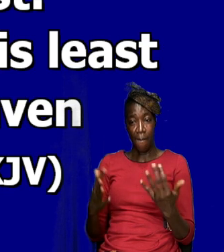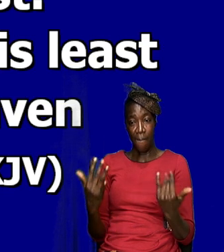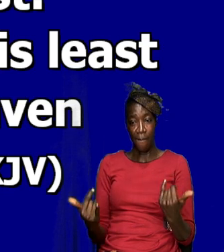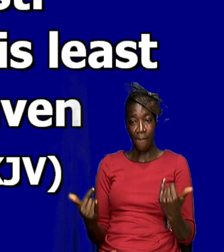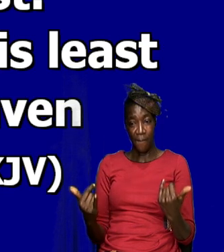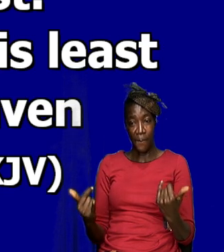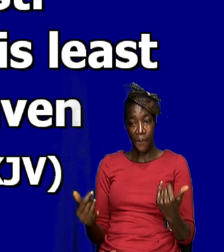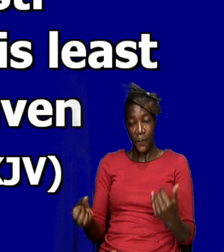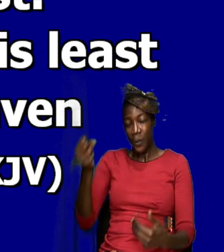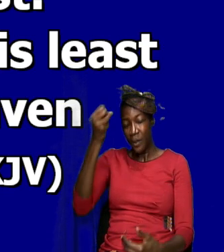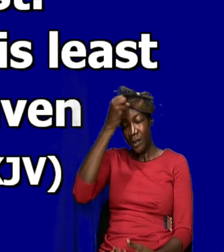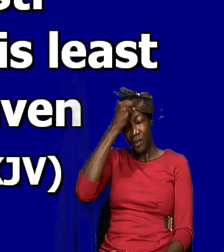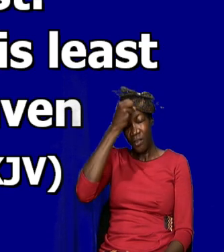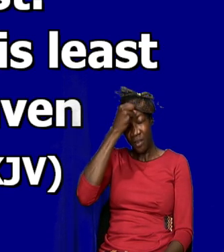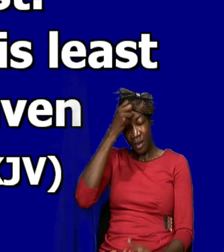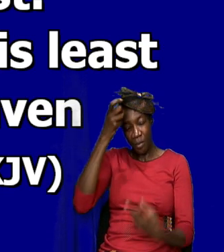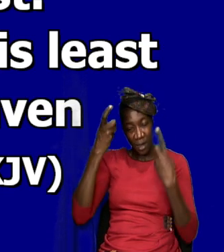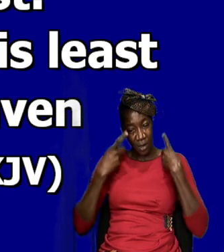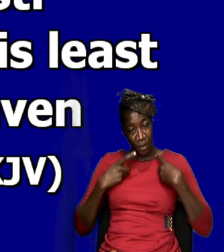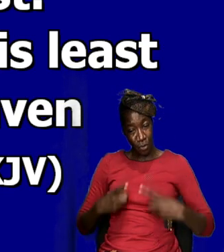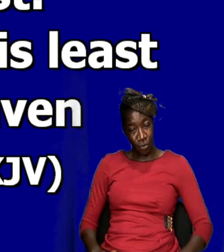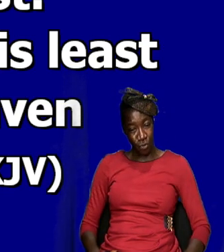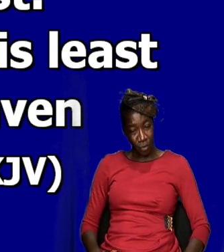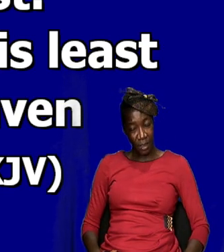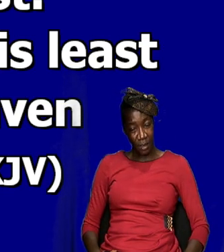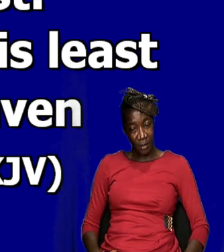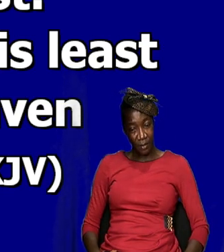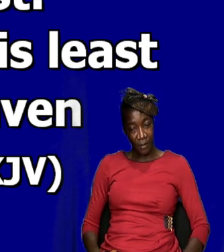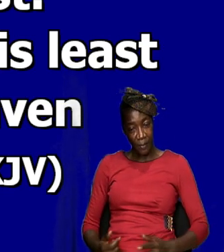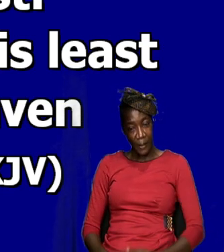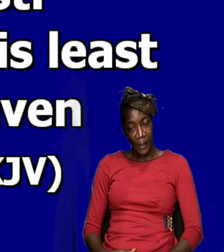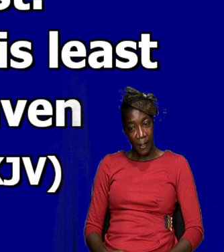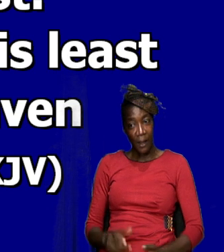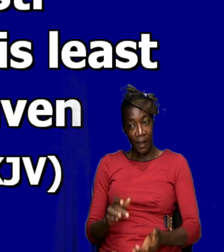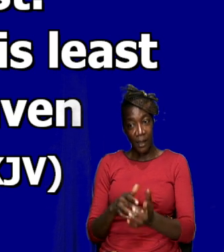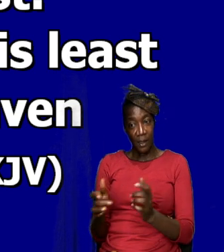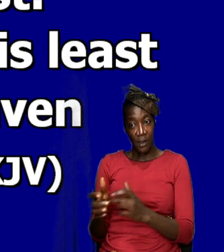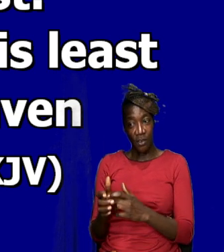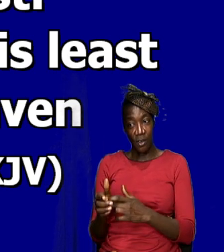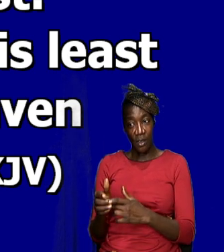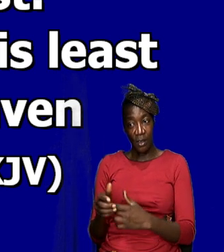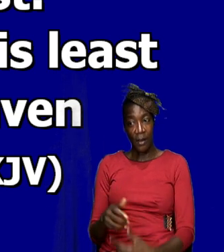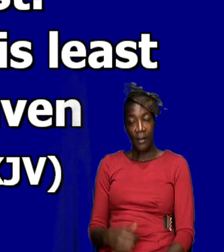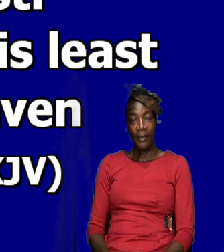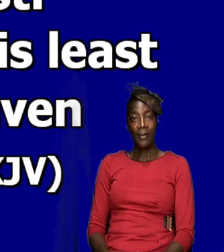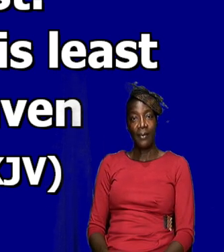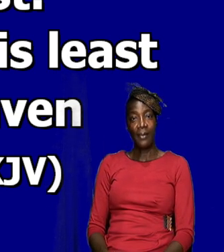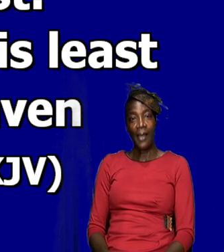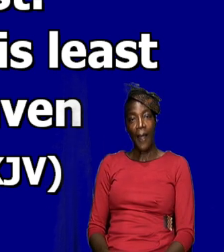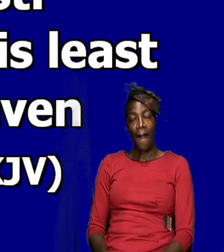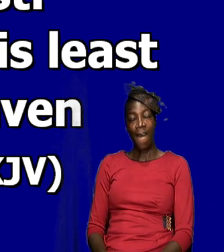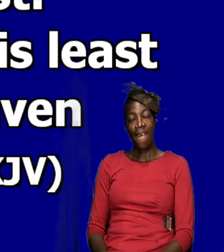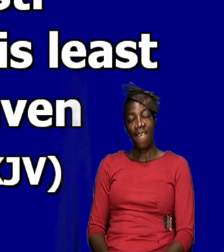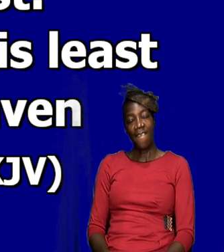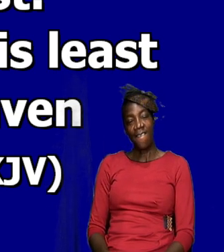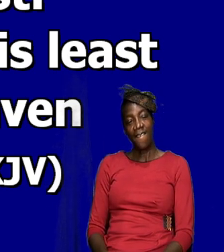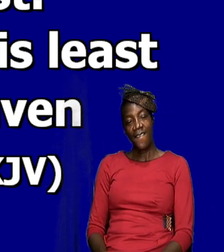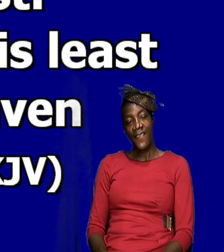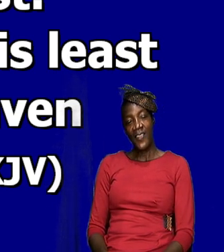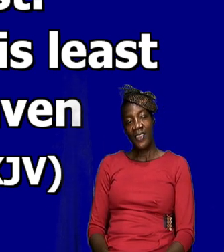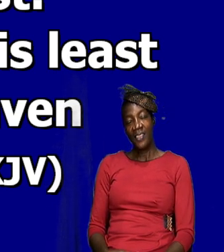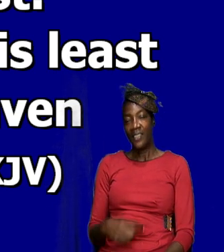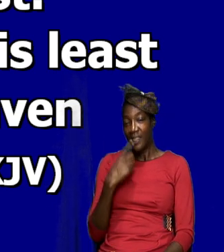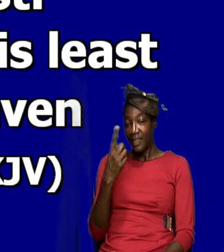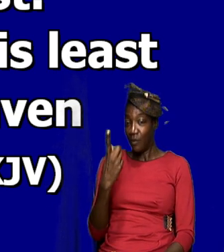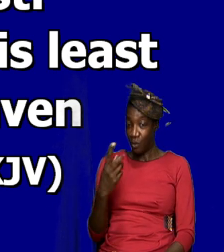Solomon would have dressed in fact in fact Jesus implied that one of the reasons